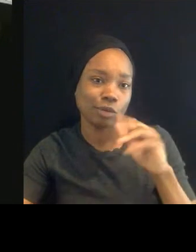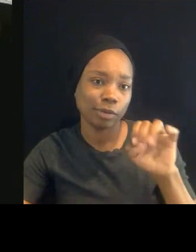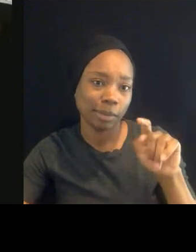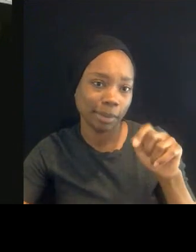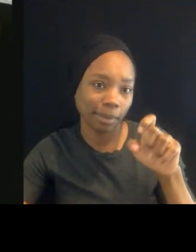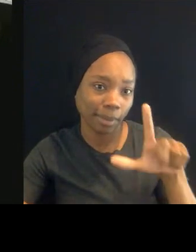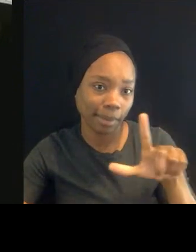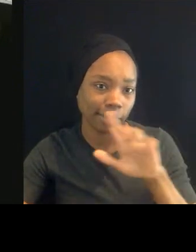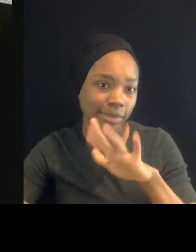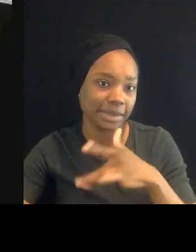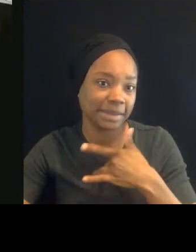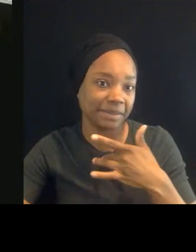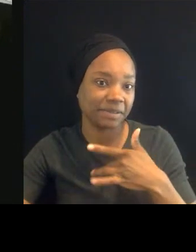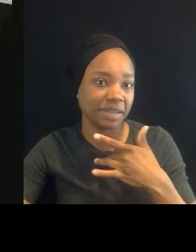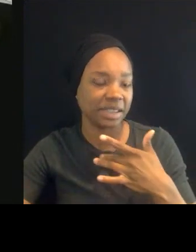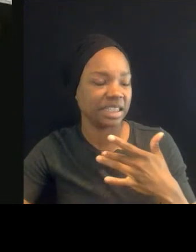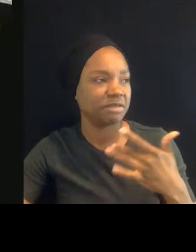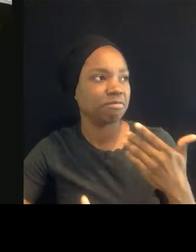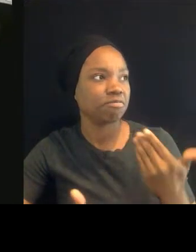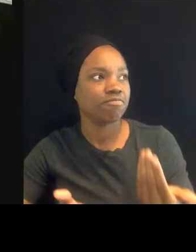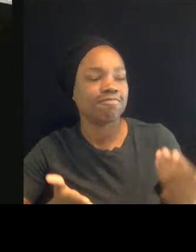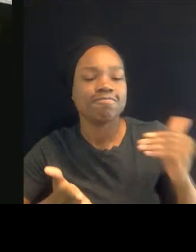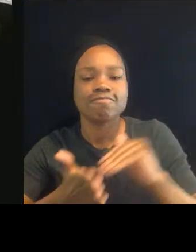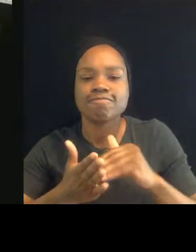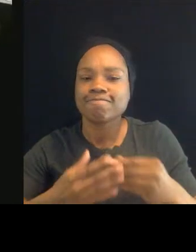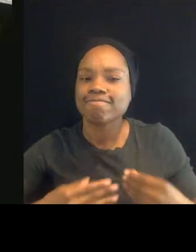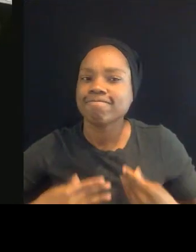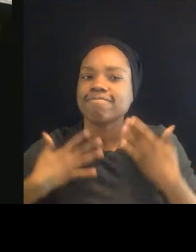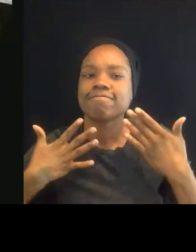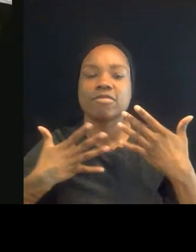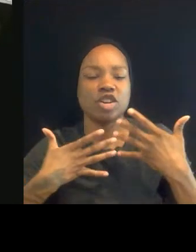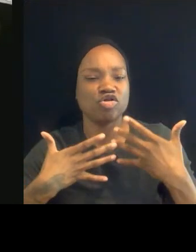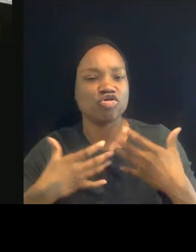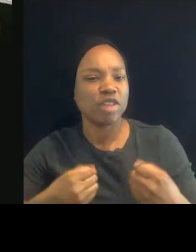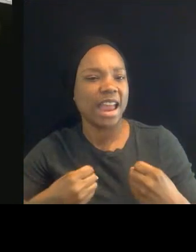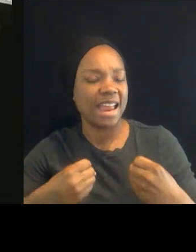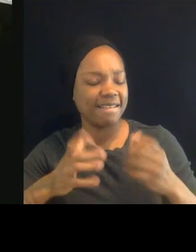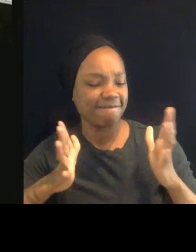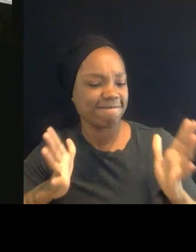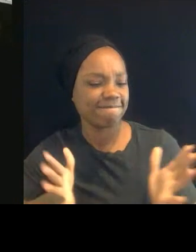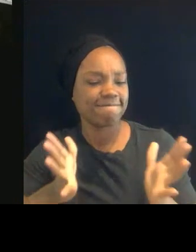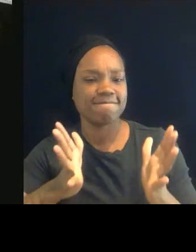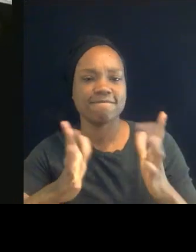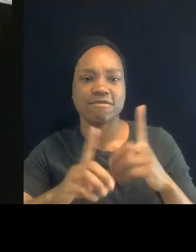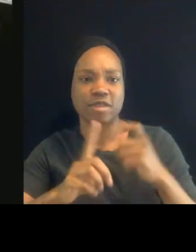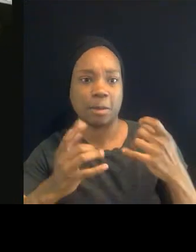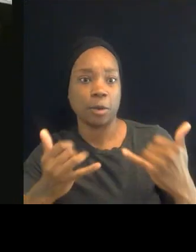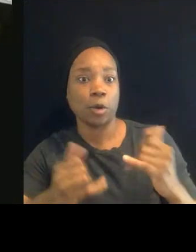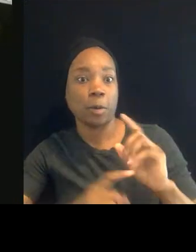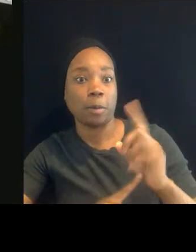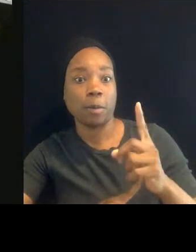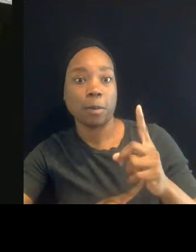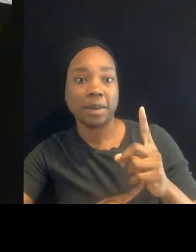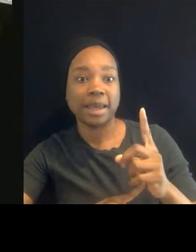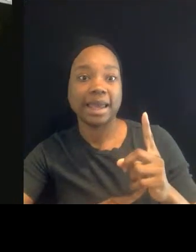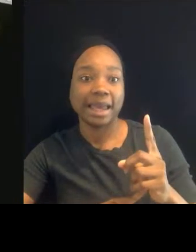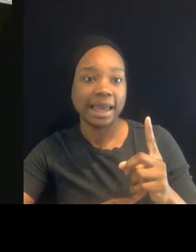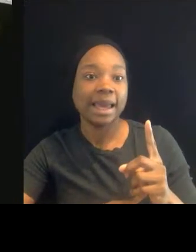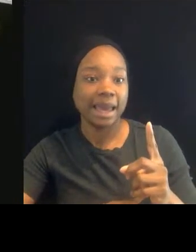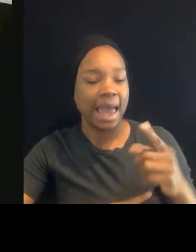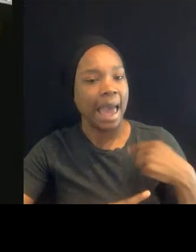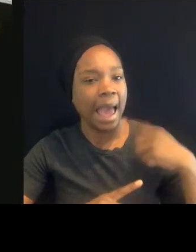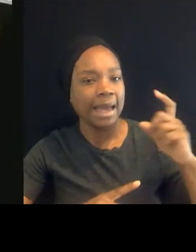sense of renewed strength and, and buoyed by, by the moment, then I need to be in conversation with him when I'm just